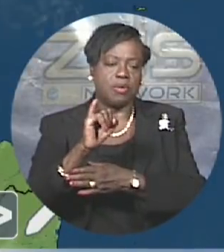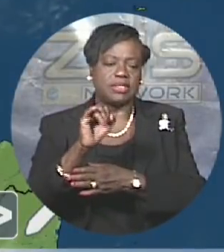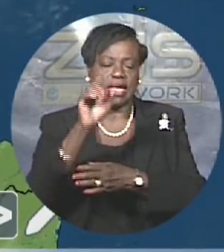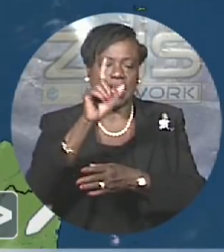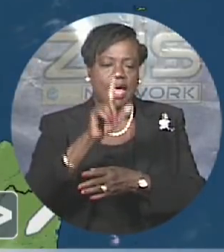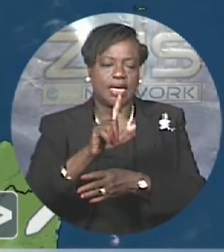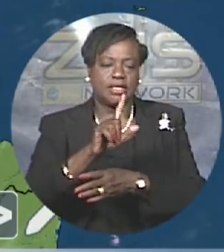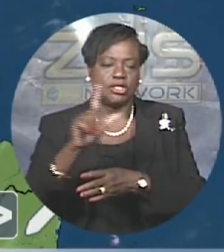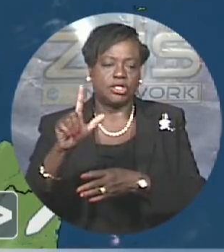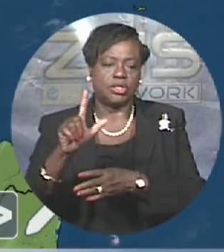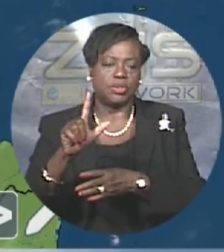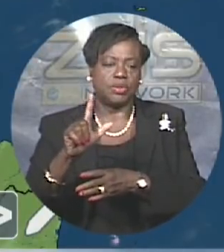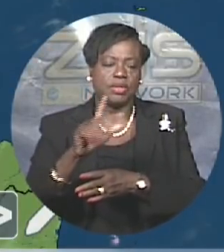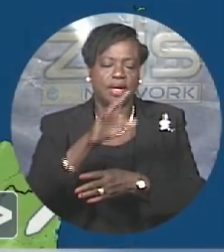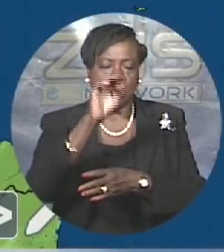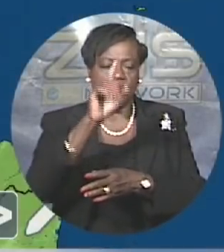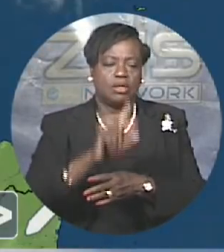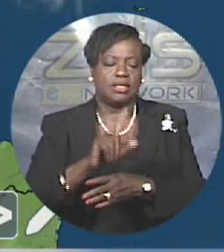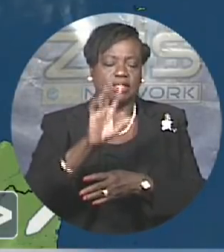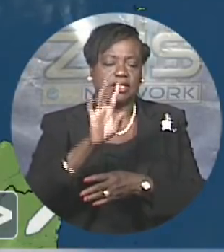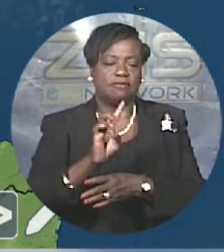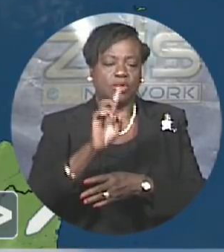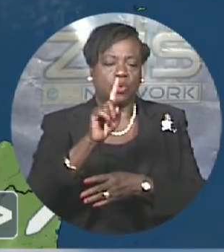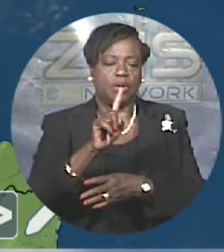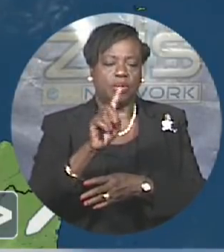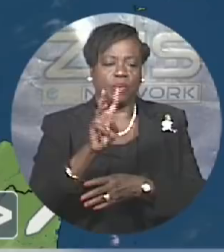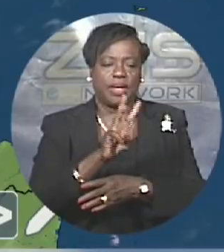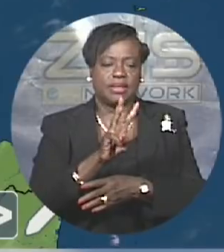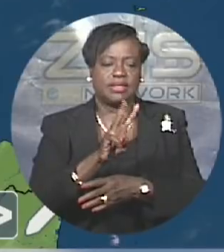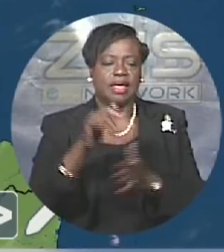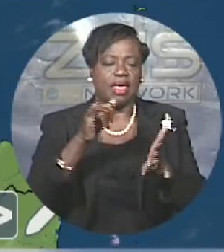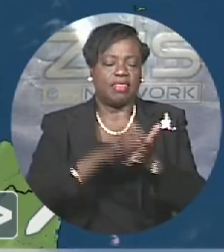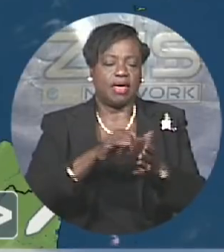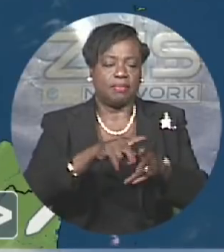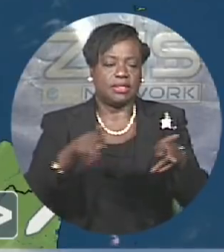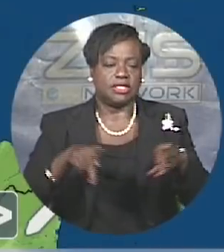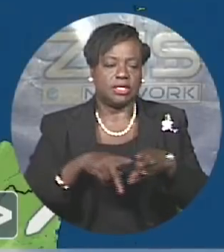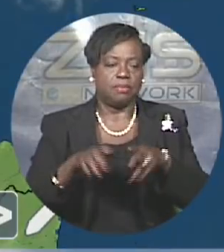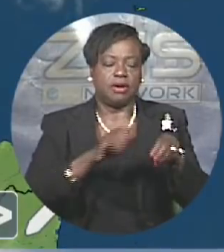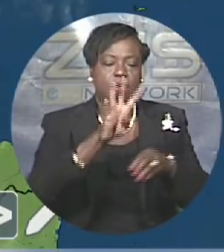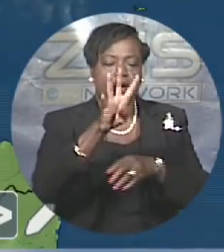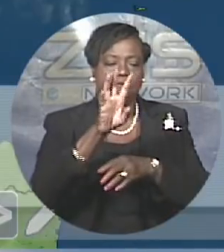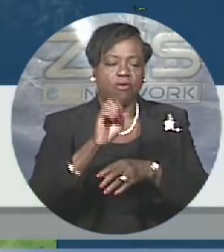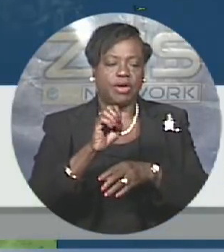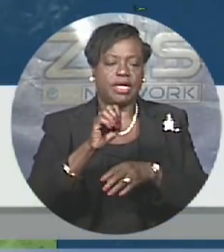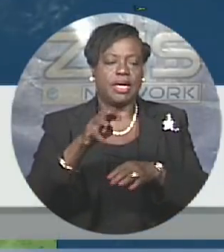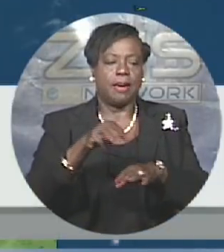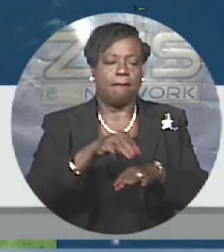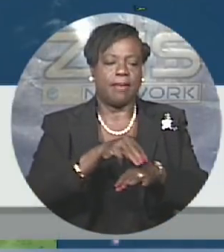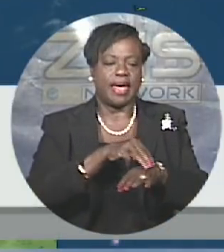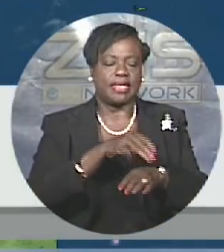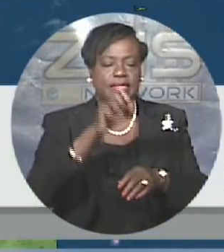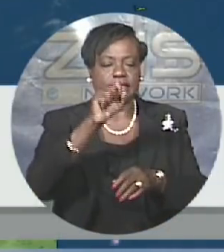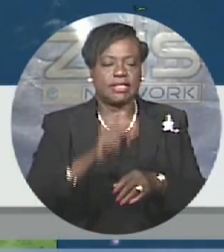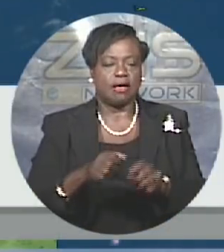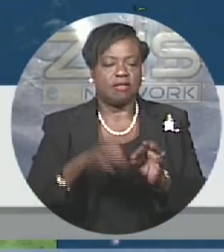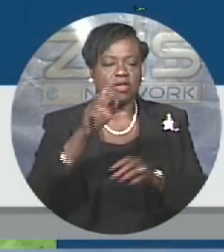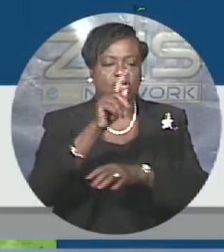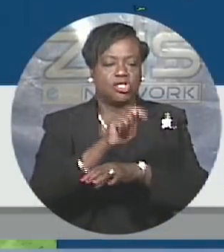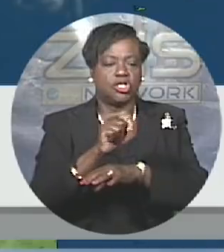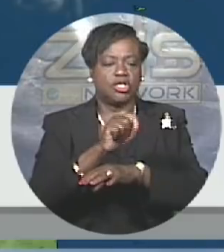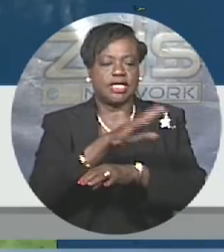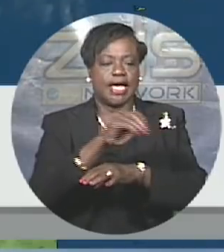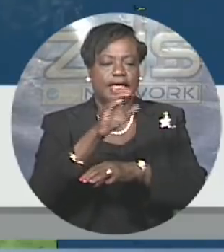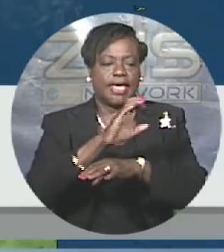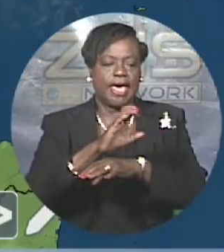north, longitude 71.1. That position puts it about 40 miles just to the south of Turks and Caicos